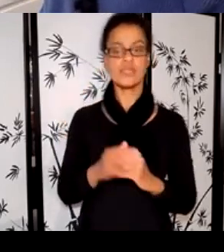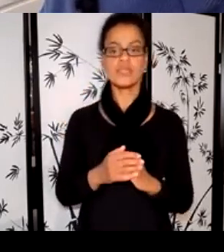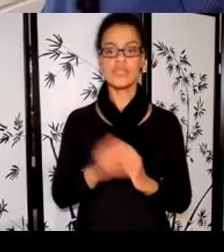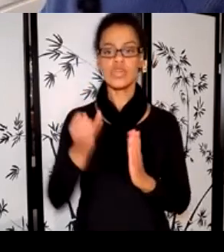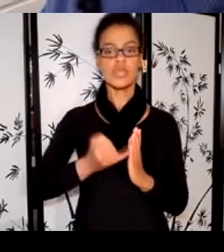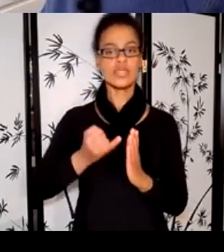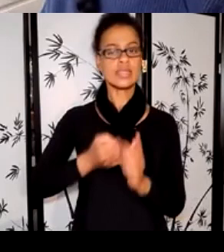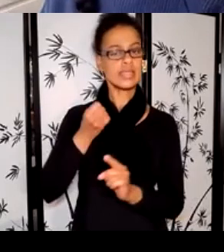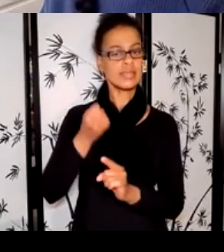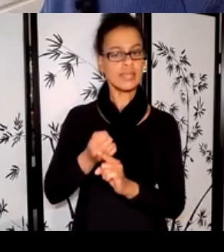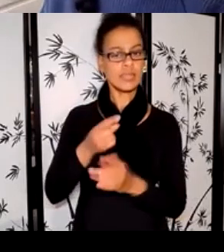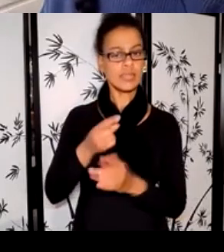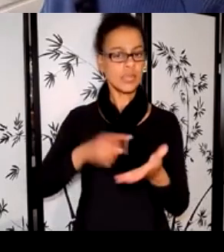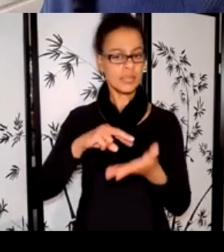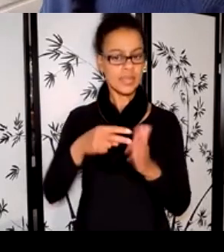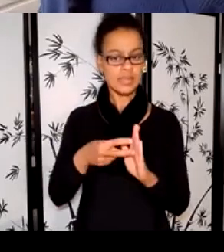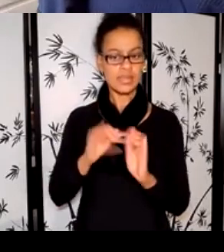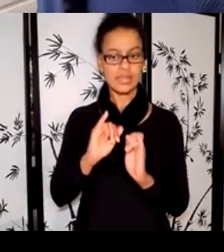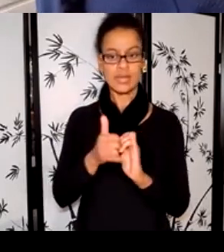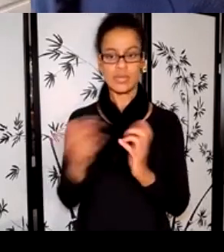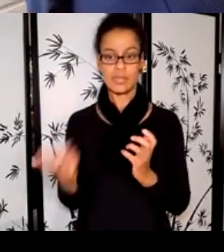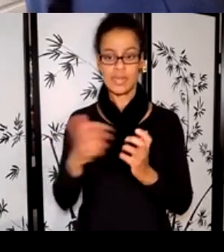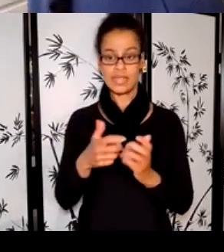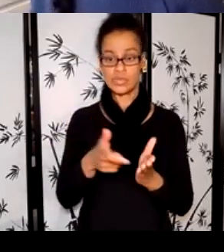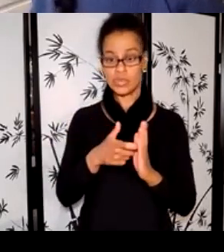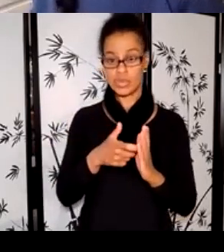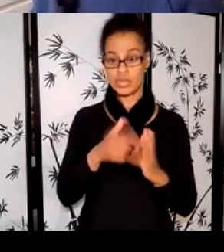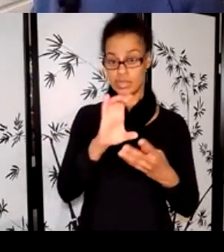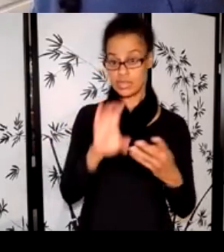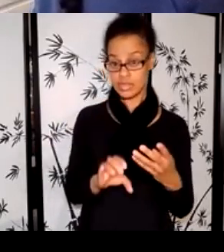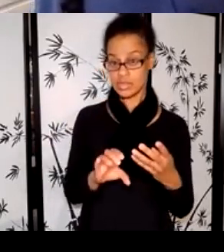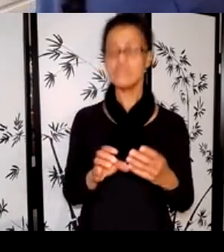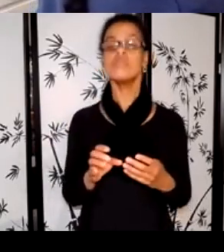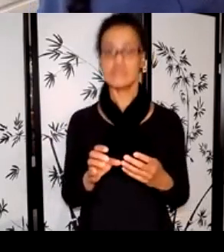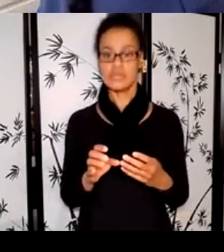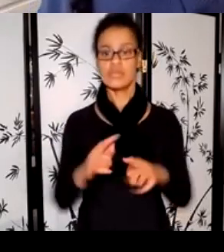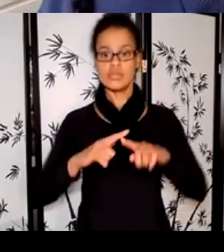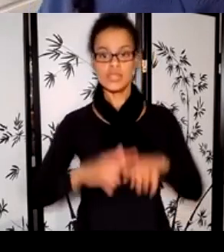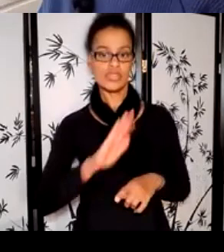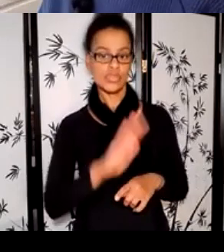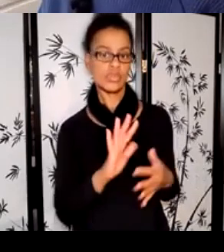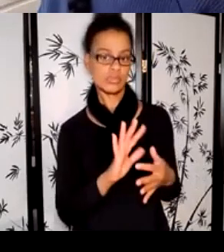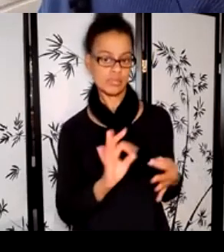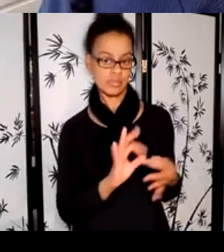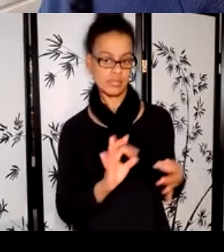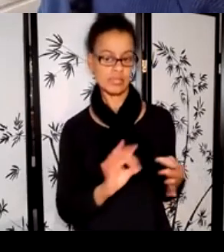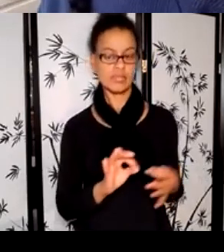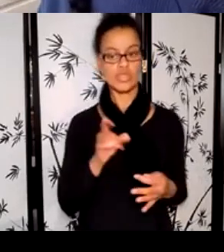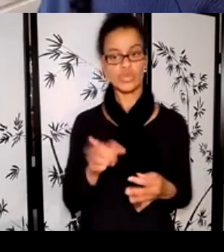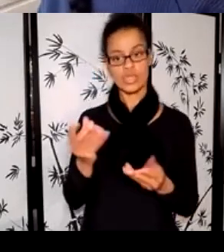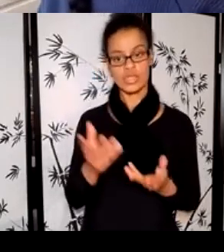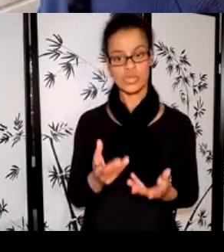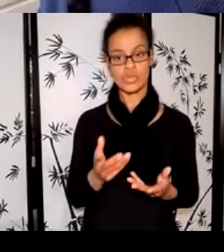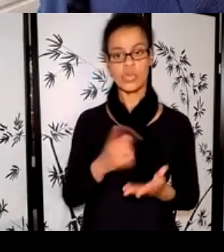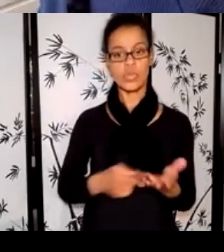how you're meeting this criterion is based on what you tell us about what is important to you and your practice, what your goals are,